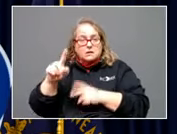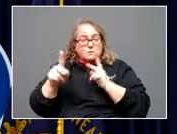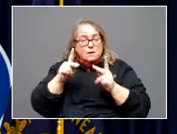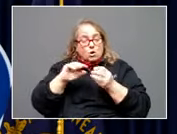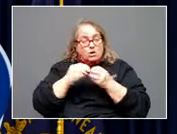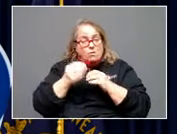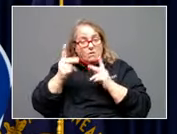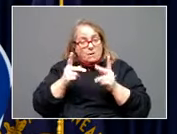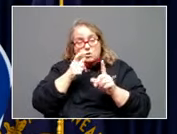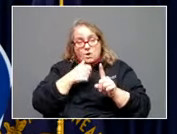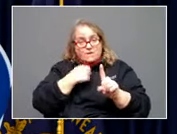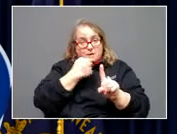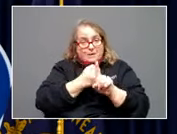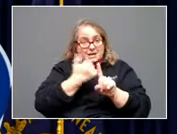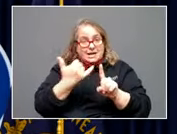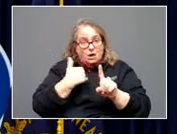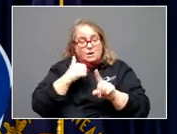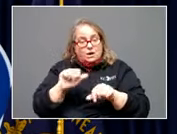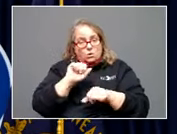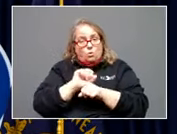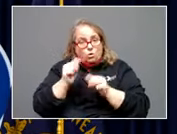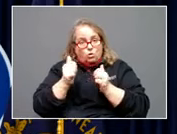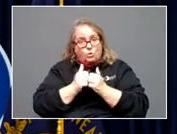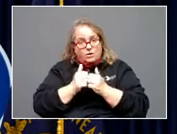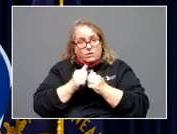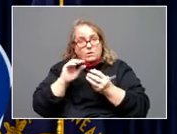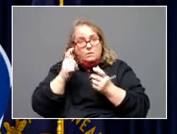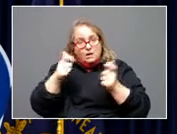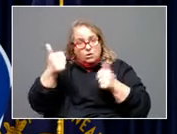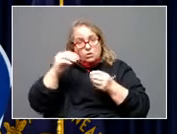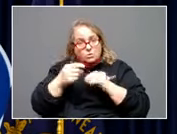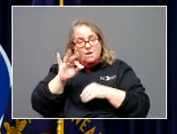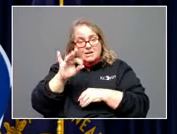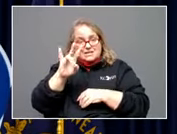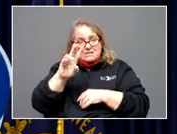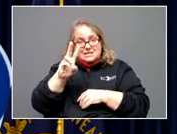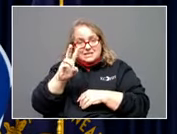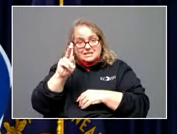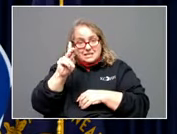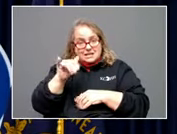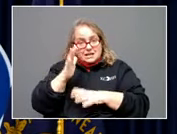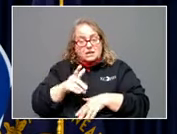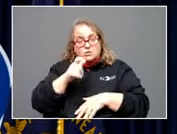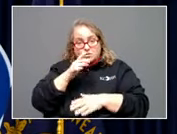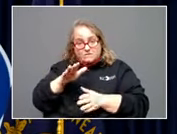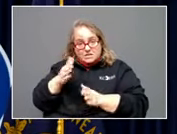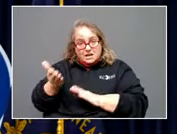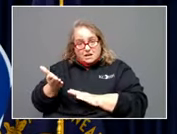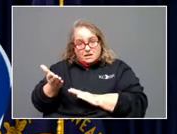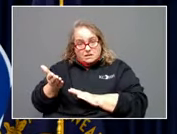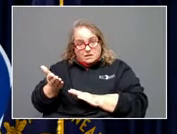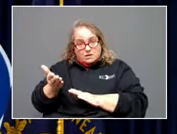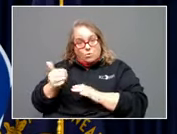we now can work with a firmer number of 76 Kentuckians that we have lost with the